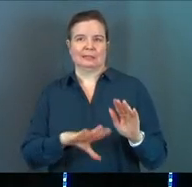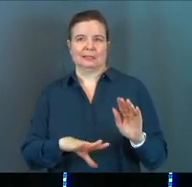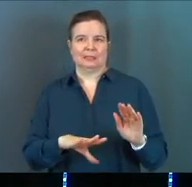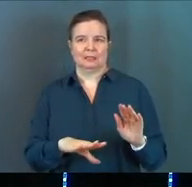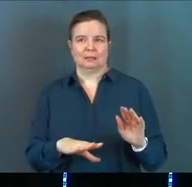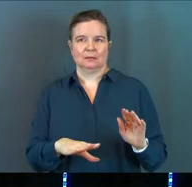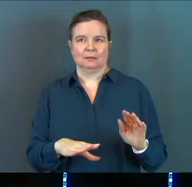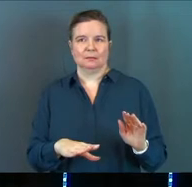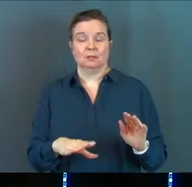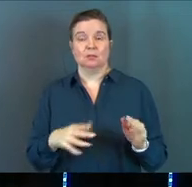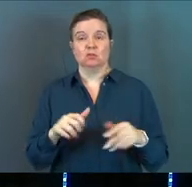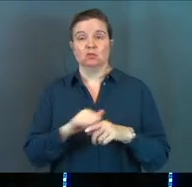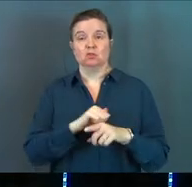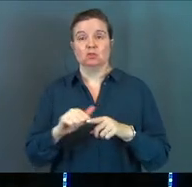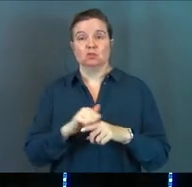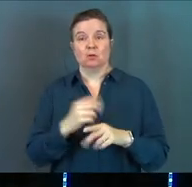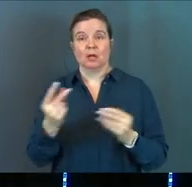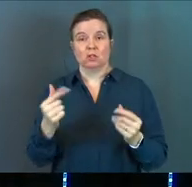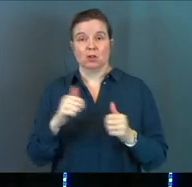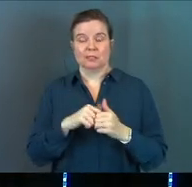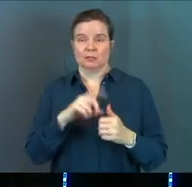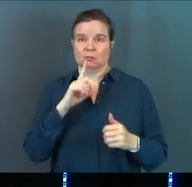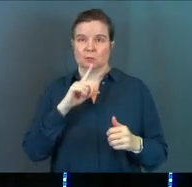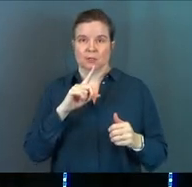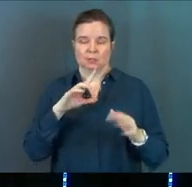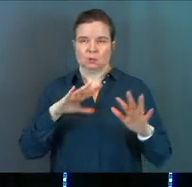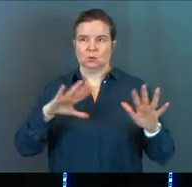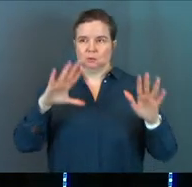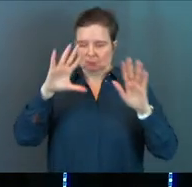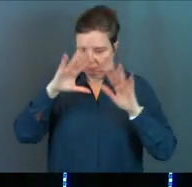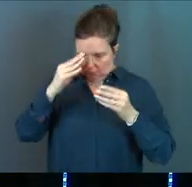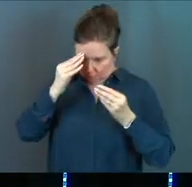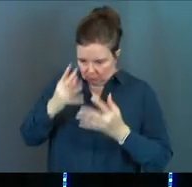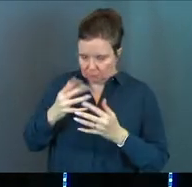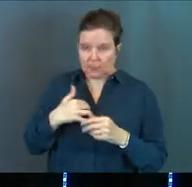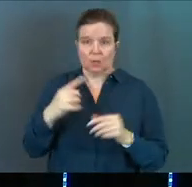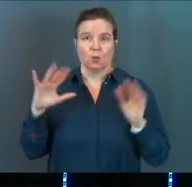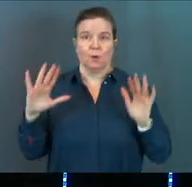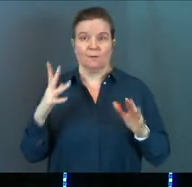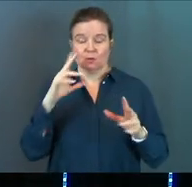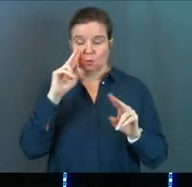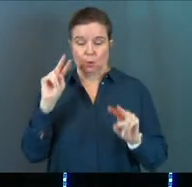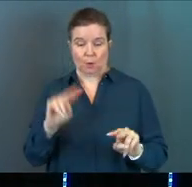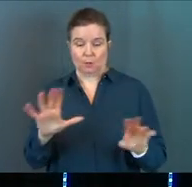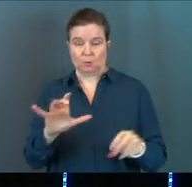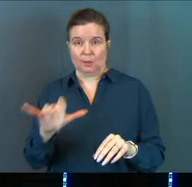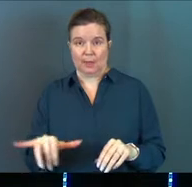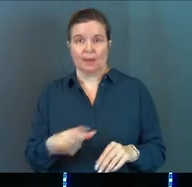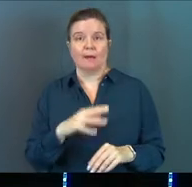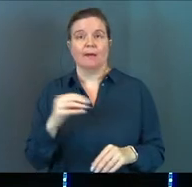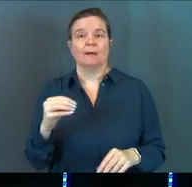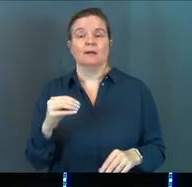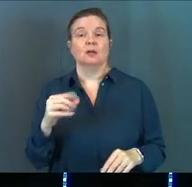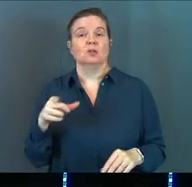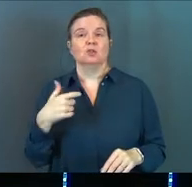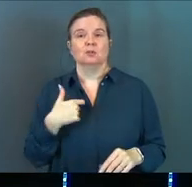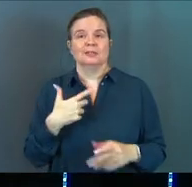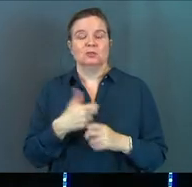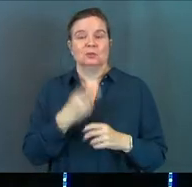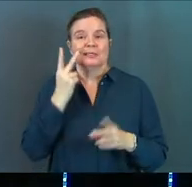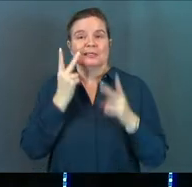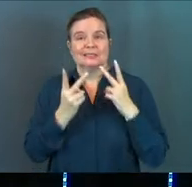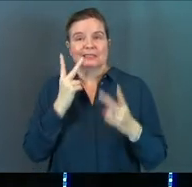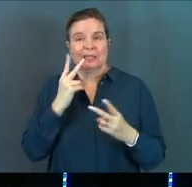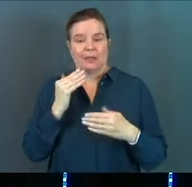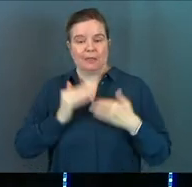train dogs into absolute submission. Amen. It's wonderful to watch him do that and you just get to